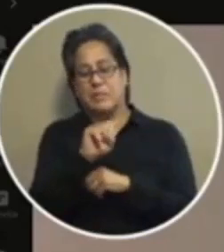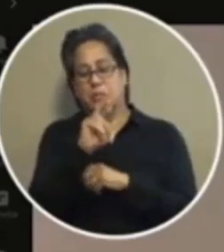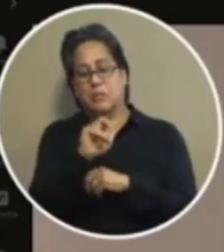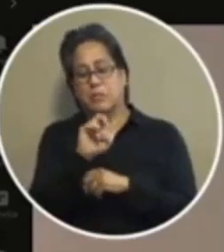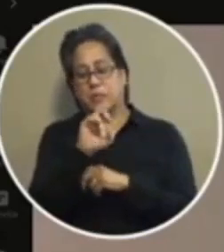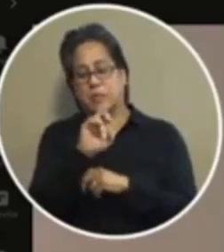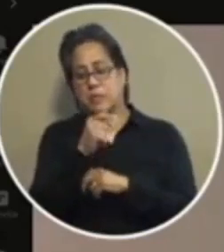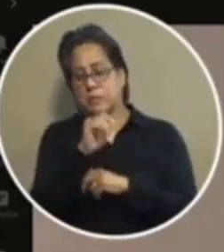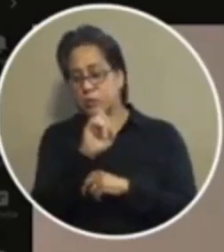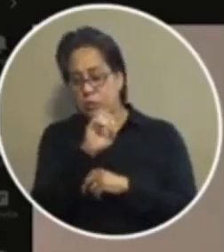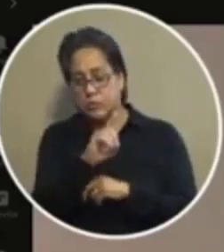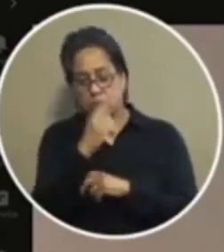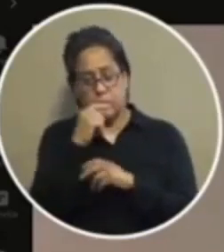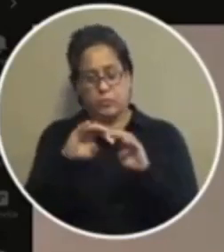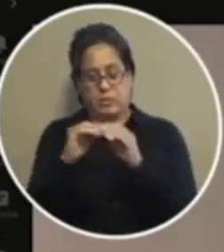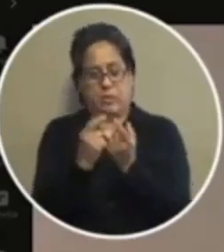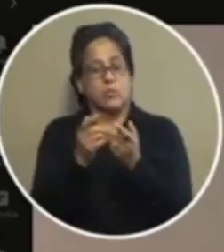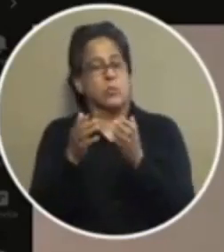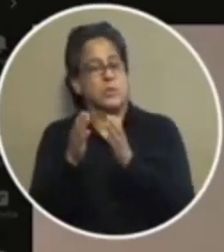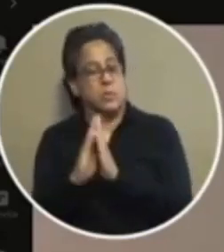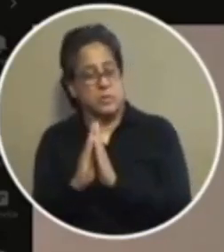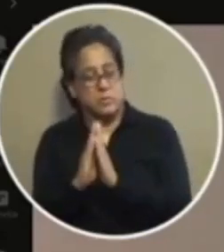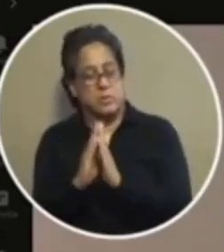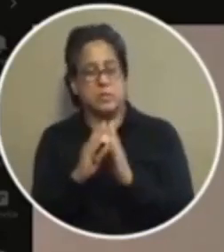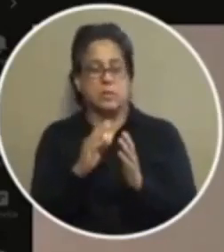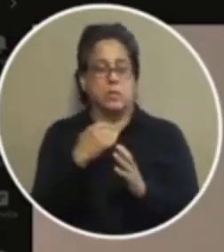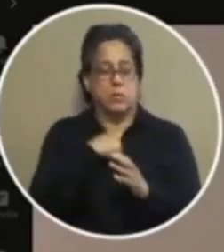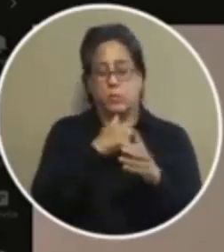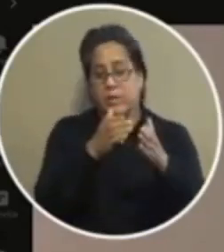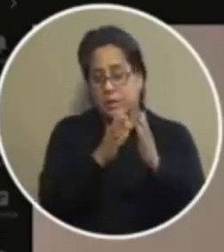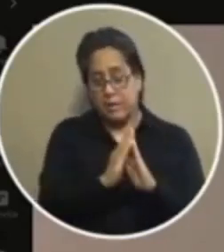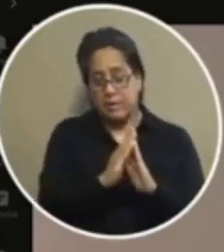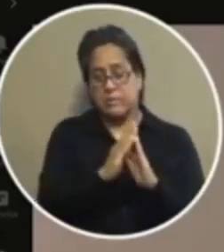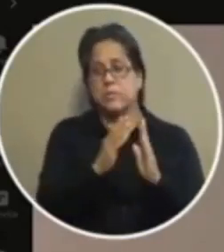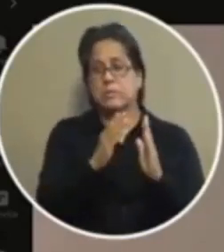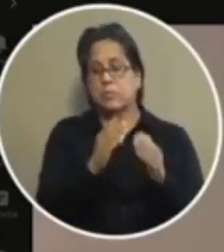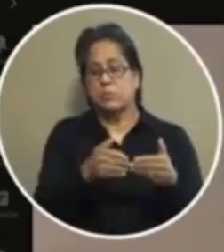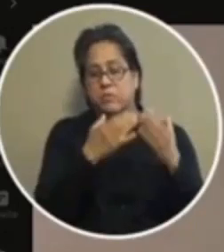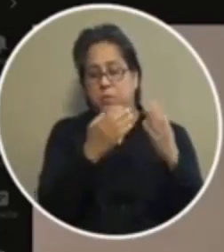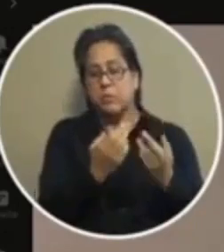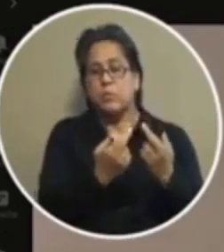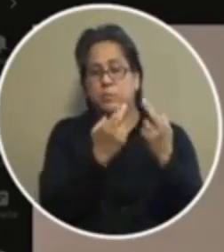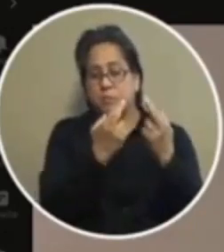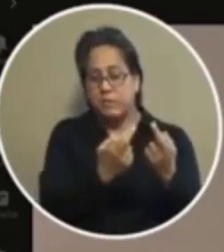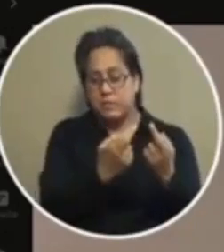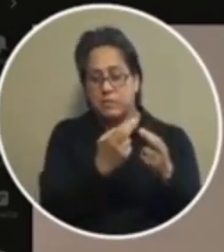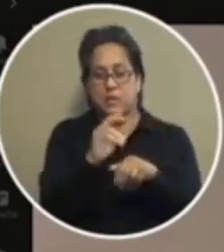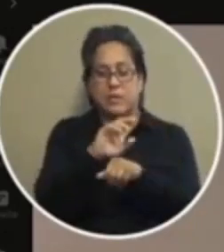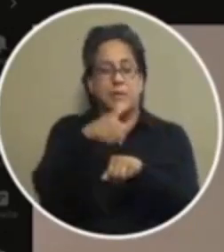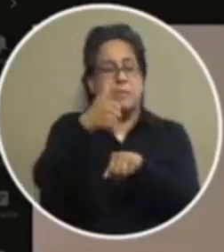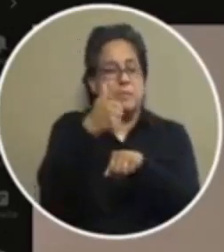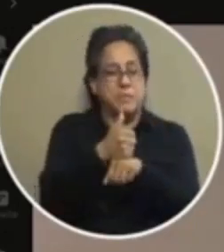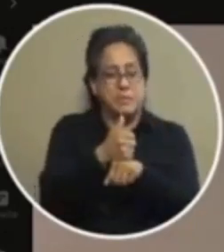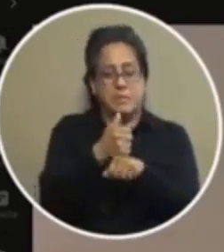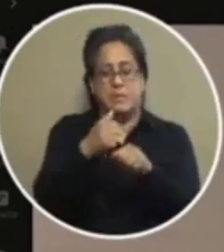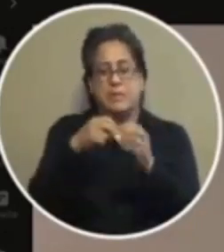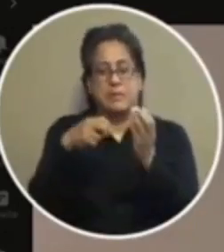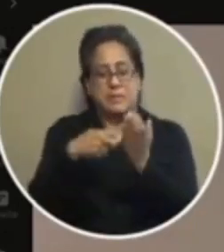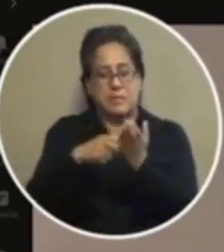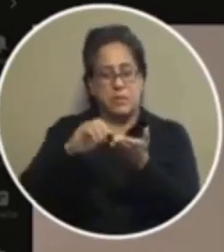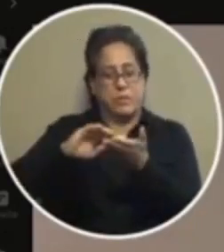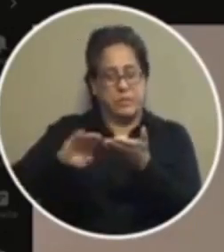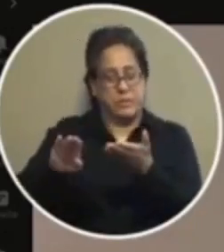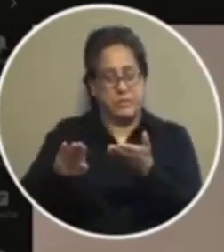council's request the request was to provide recommendations on an implementation of site and release to